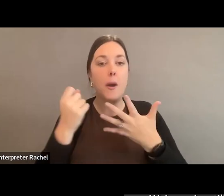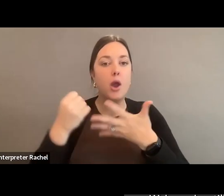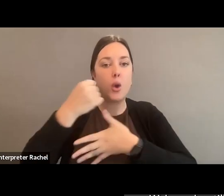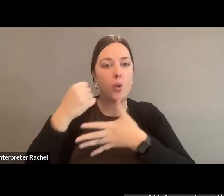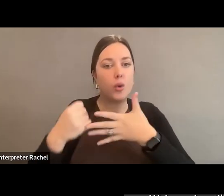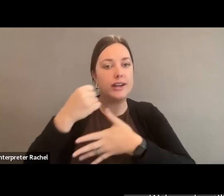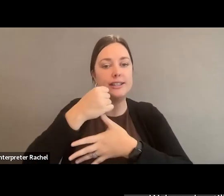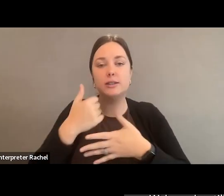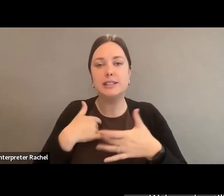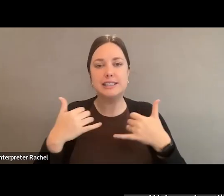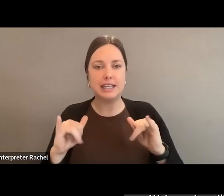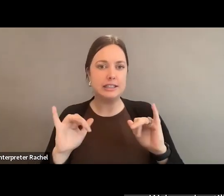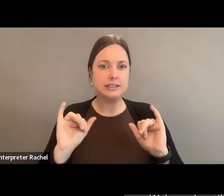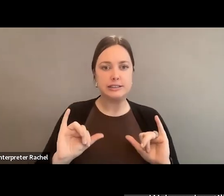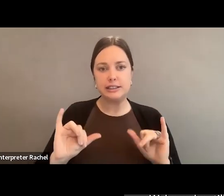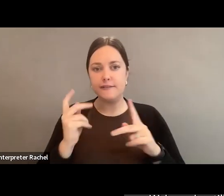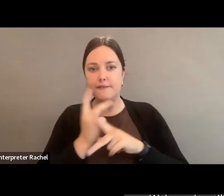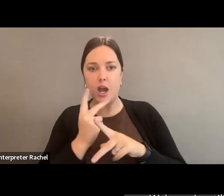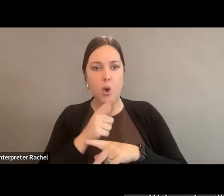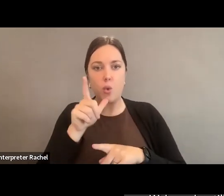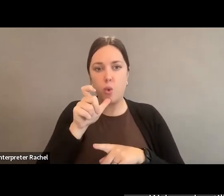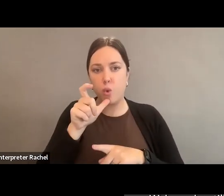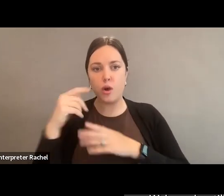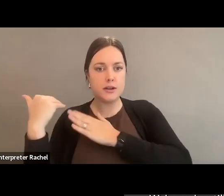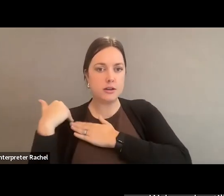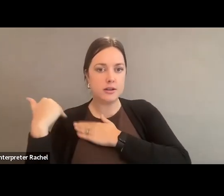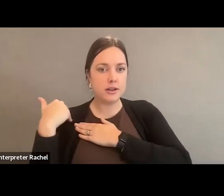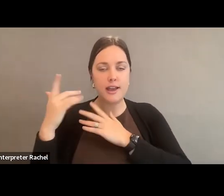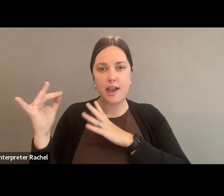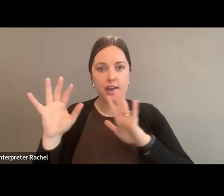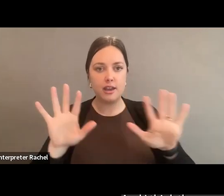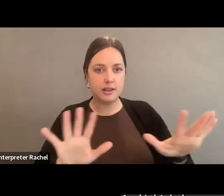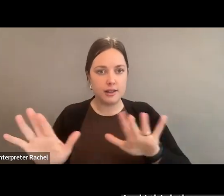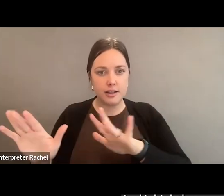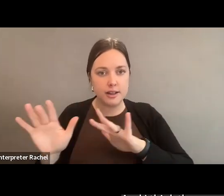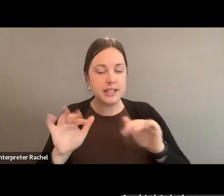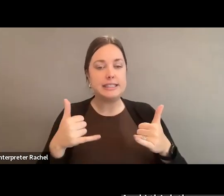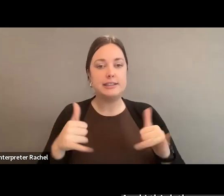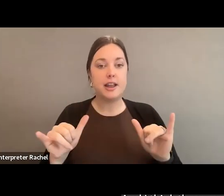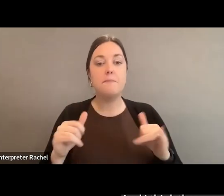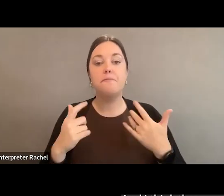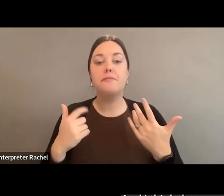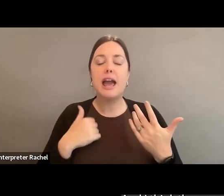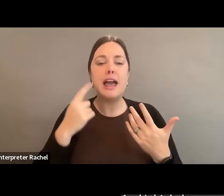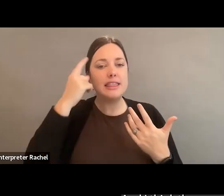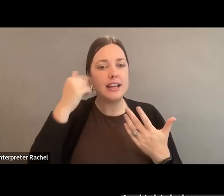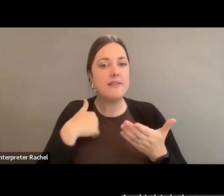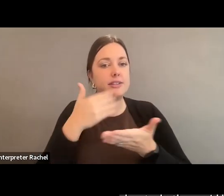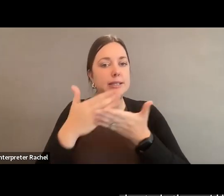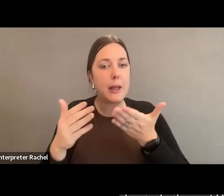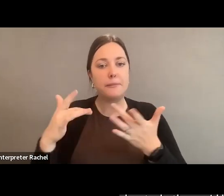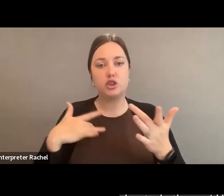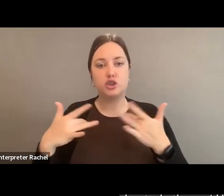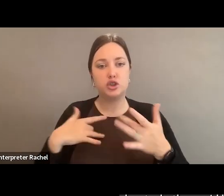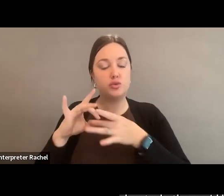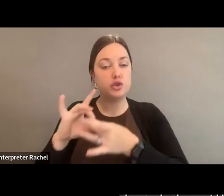We're still figuring out, you know, who's doing what and when. And I think there may be some concern in the arts community